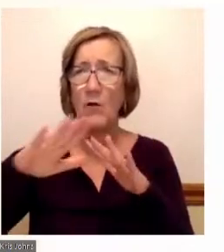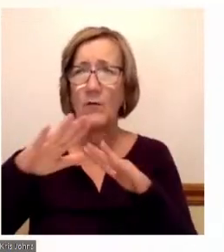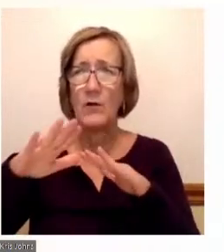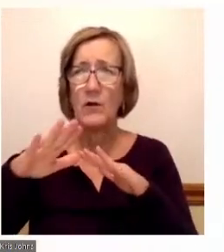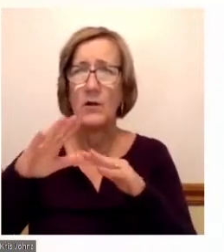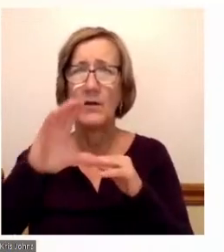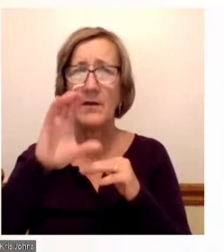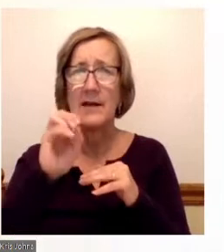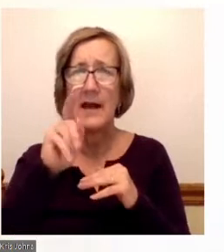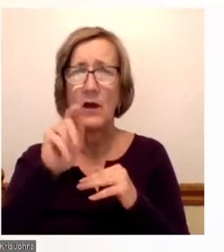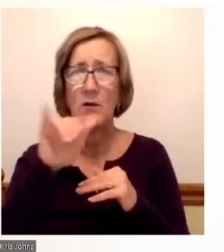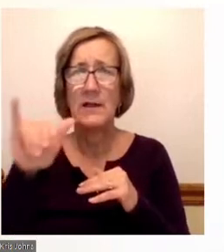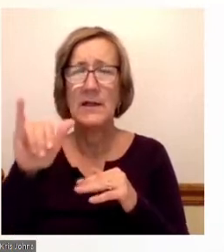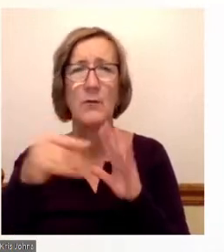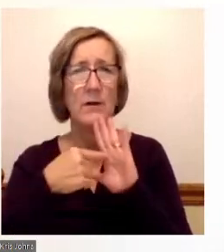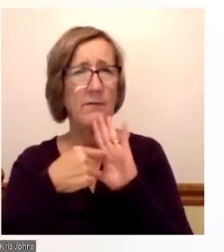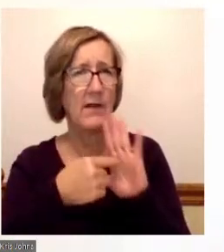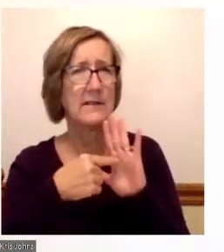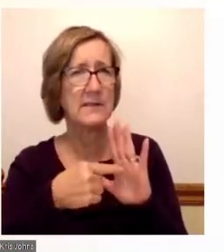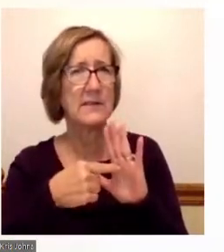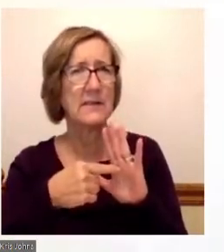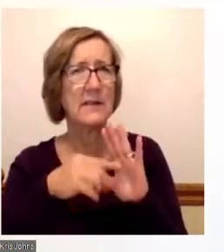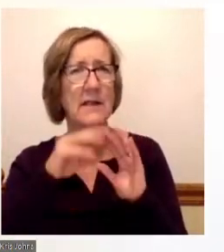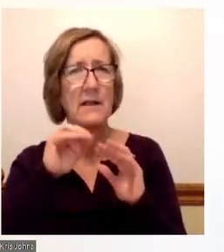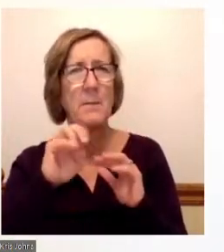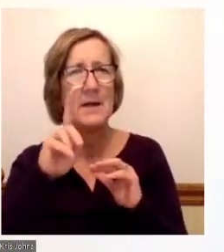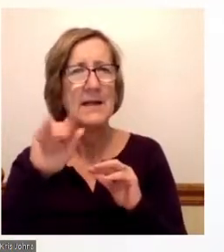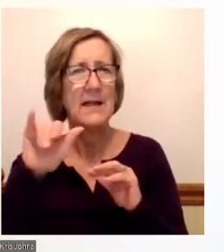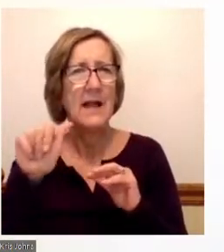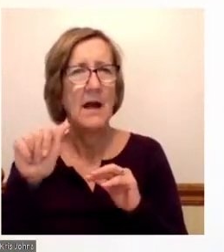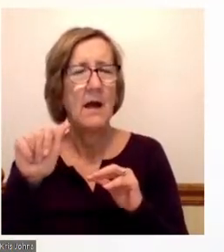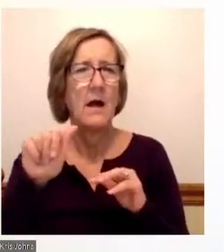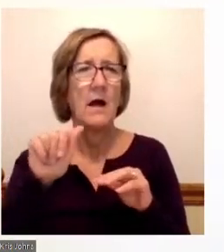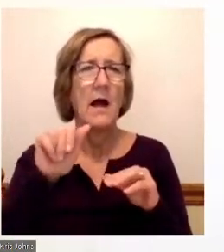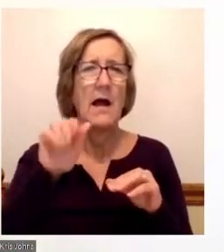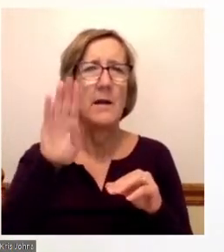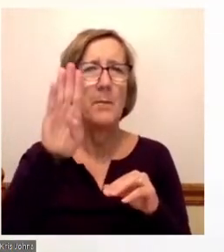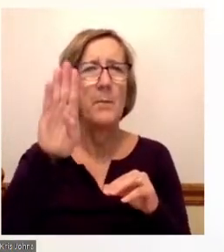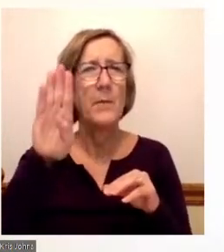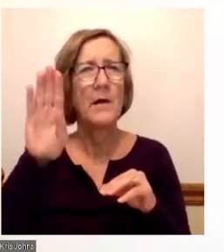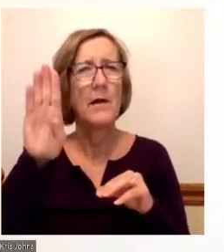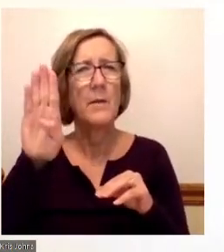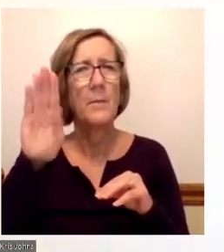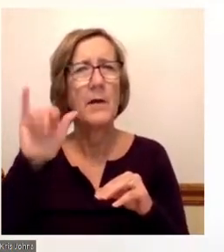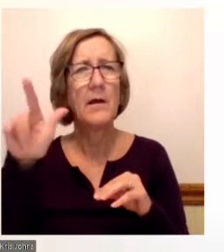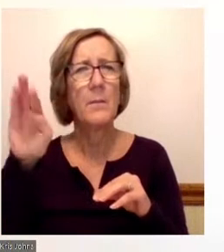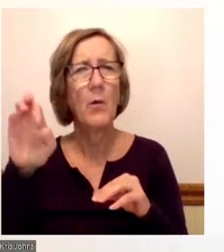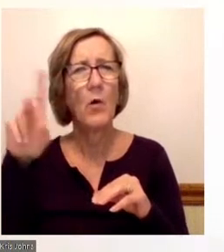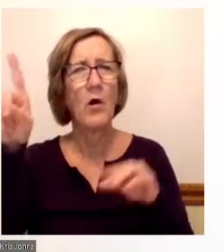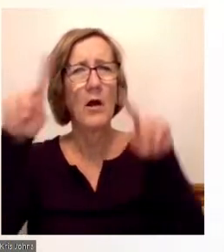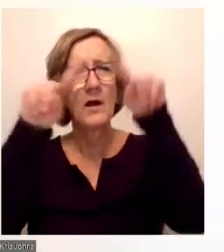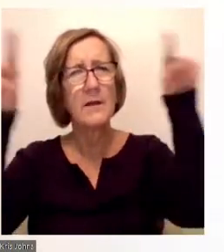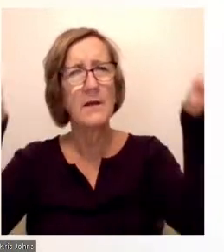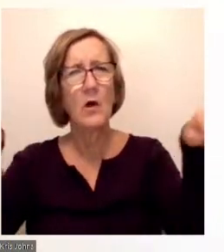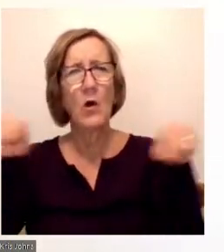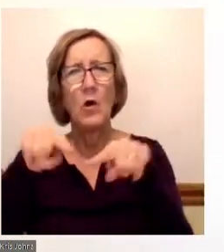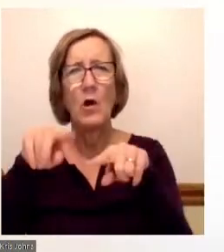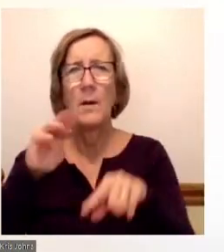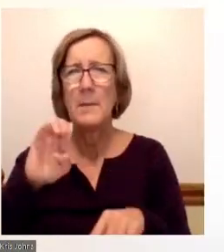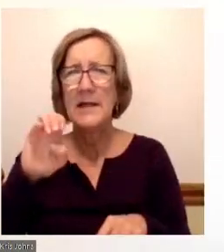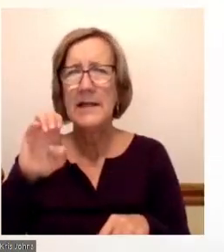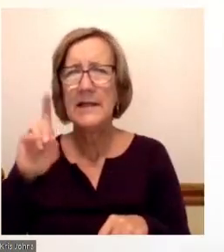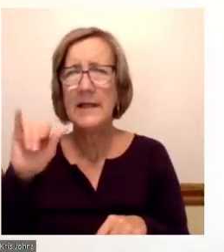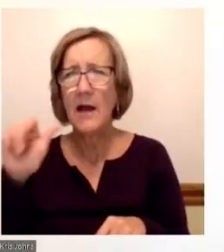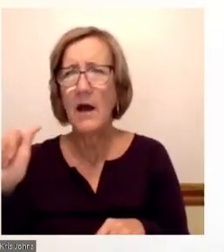in the media campaign, whether it be on a billboard, on Facebook, or on television. You see the students who interact with Mott College.